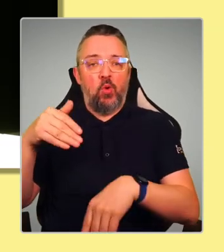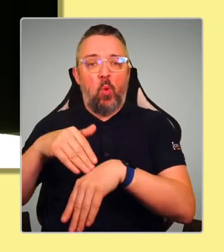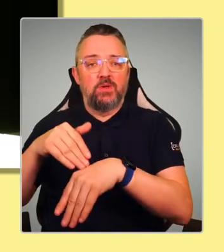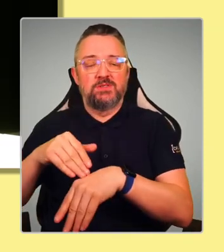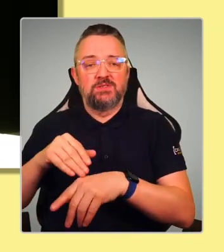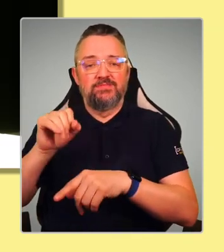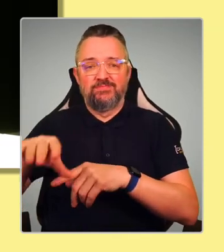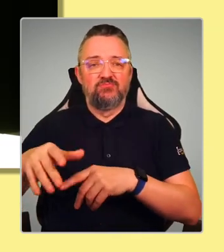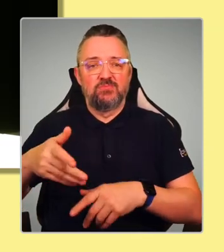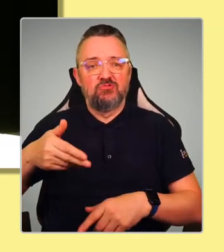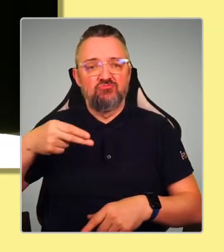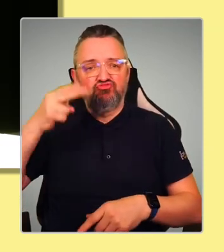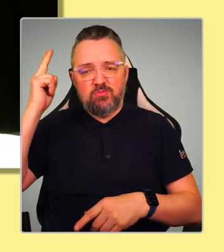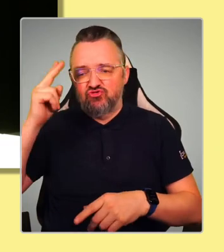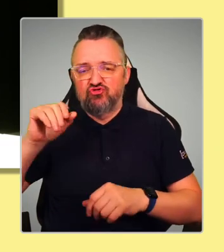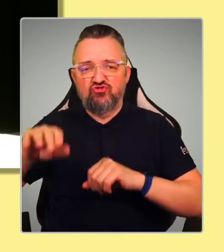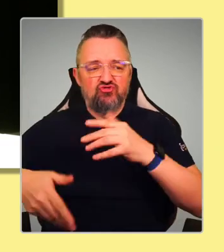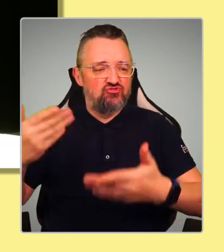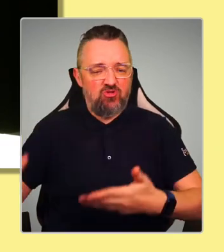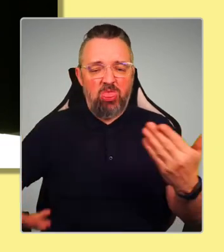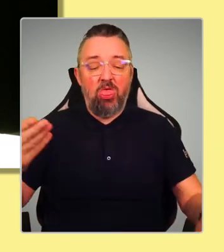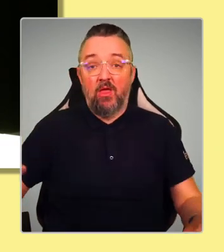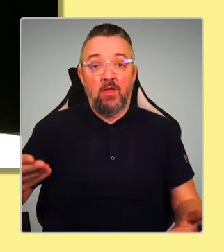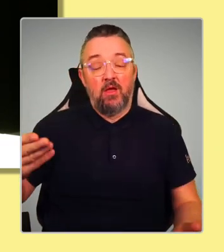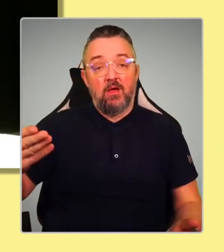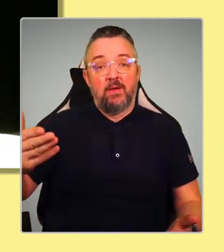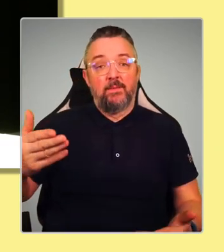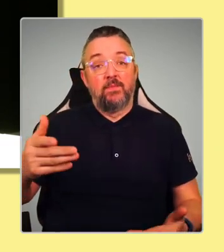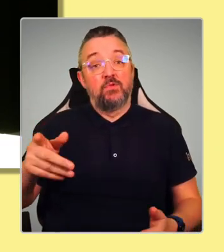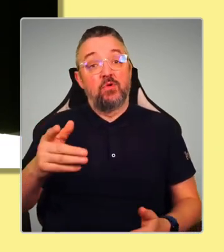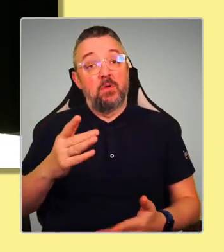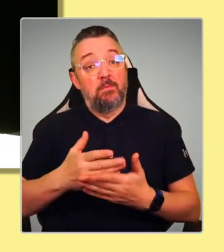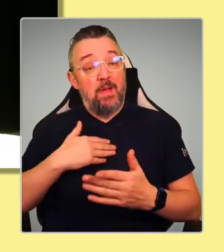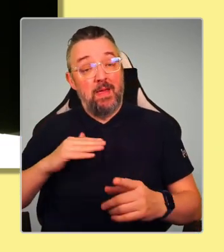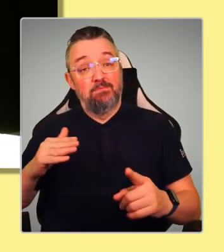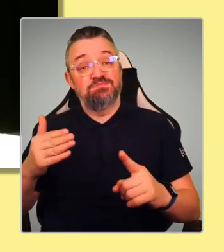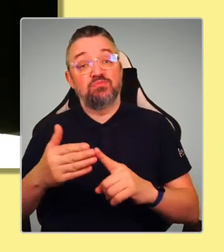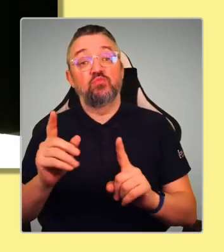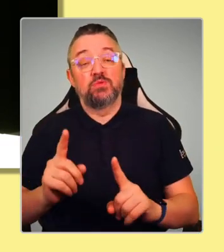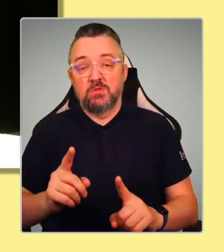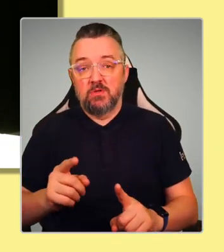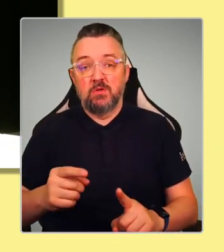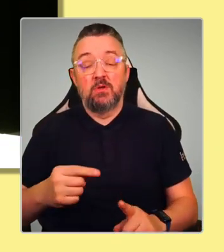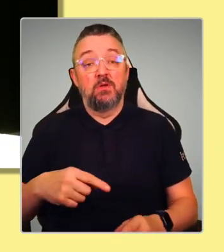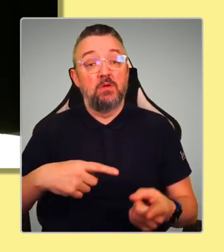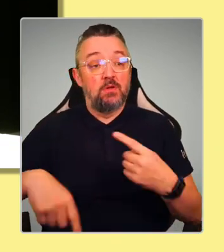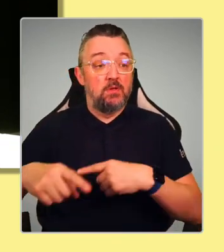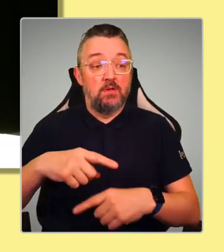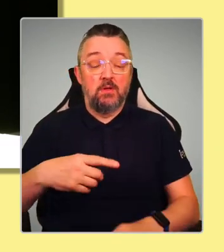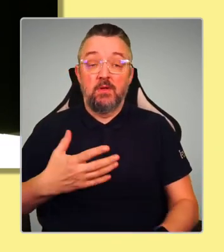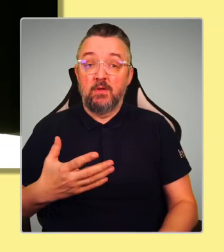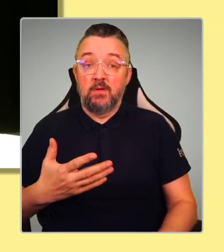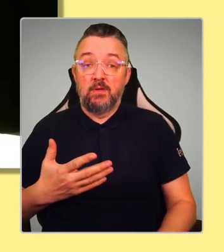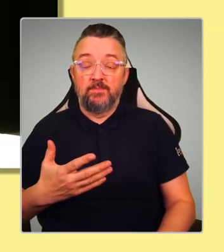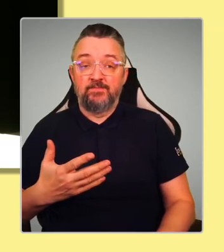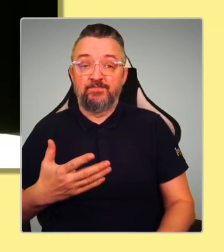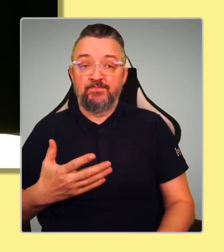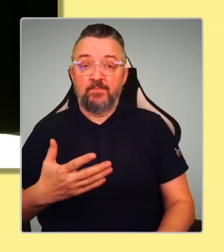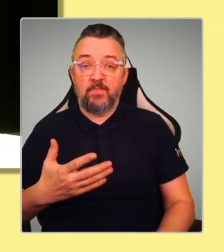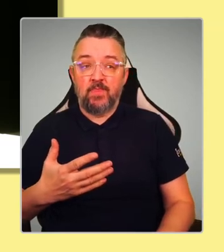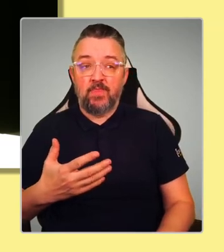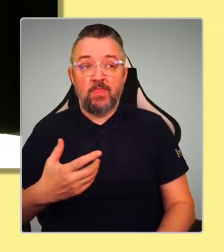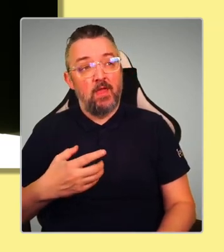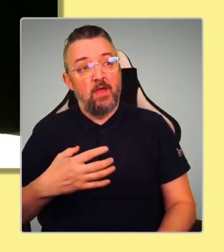and our beaches. So my point on that is, is that we can't be afraid to take the really difficult decisions